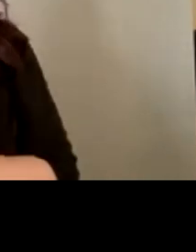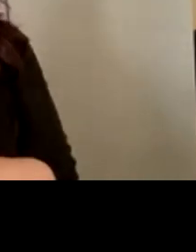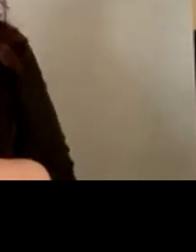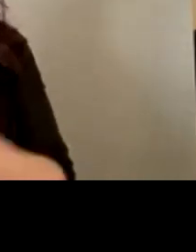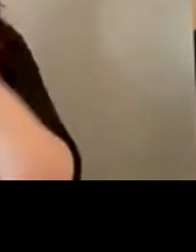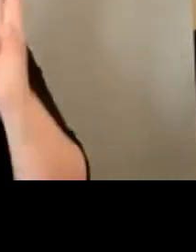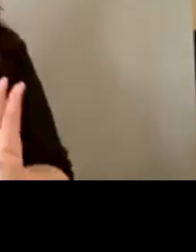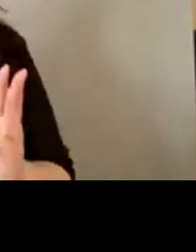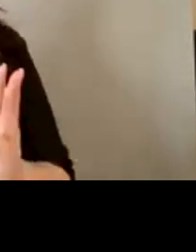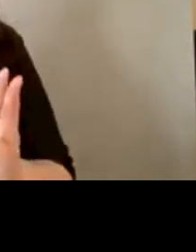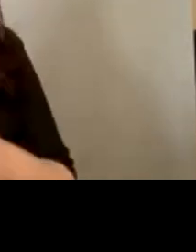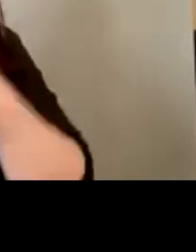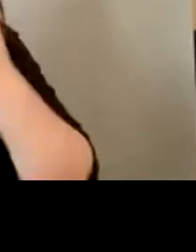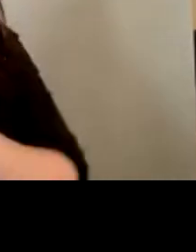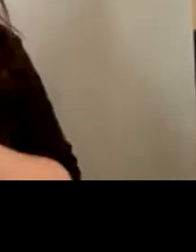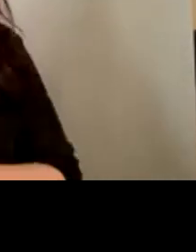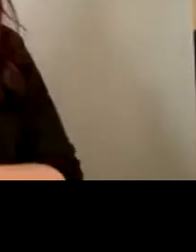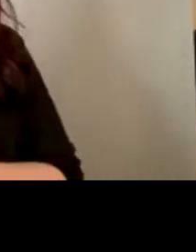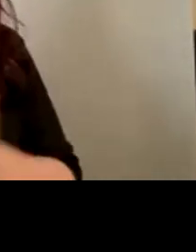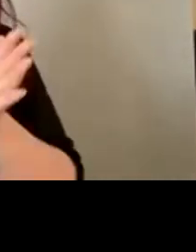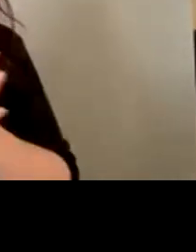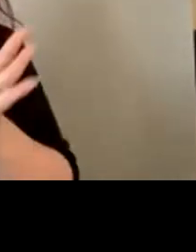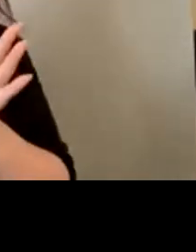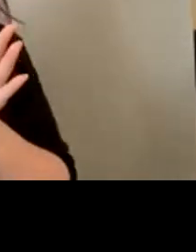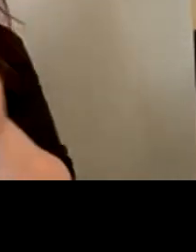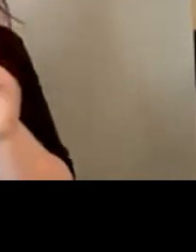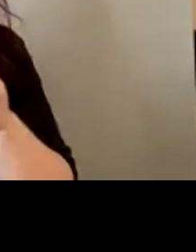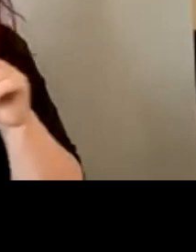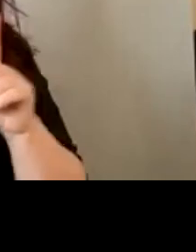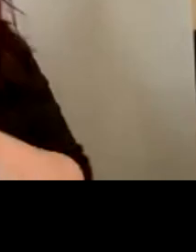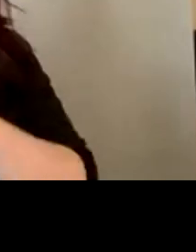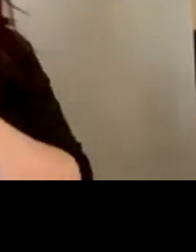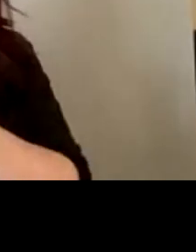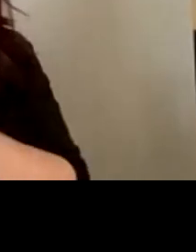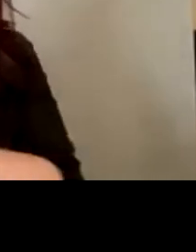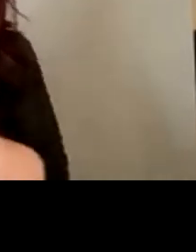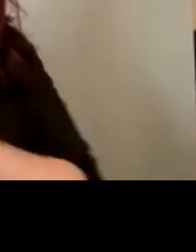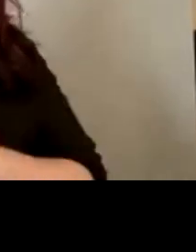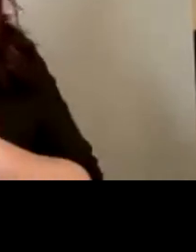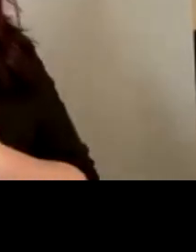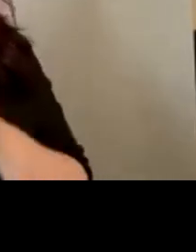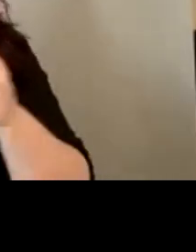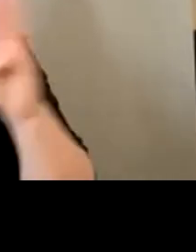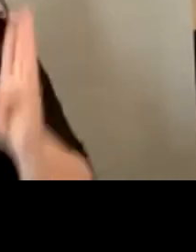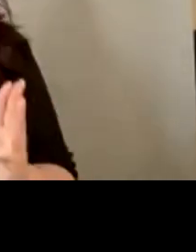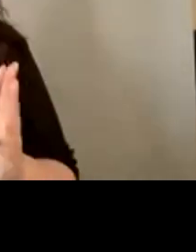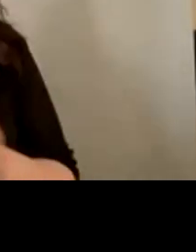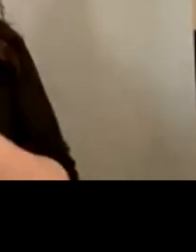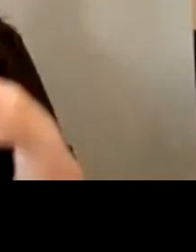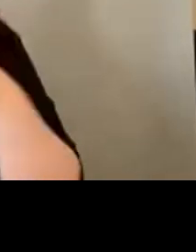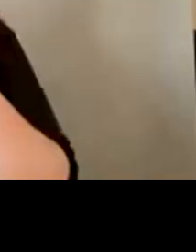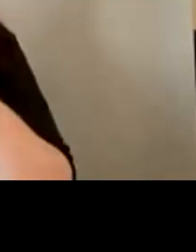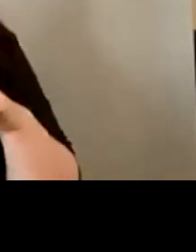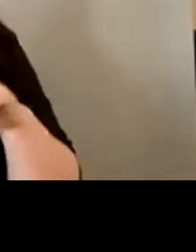of fishnet a digitization project which was funded by the museum association digital innovation and engagement